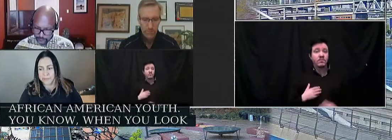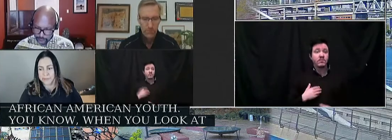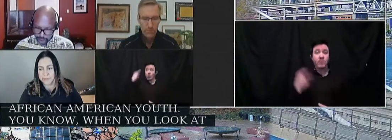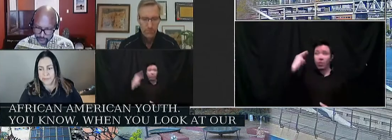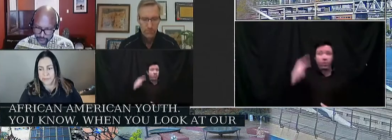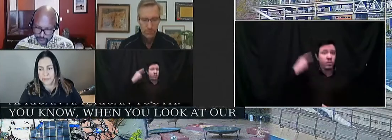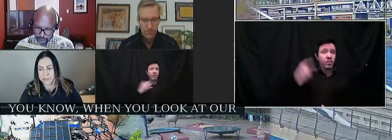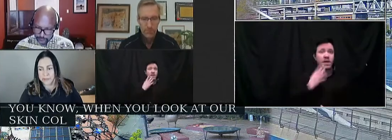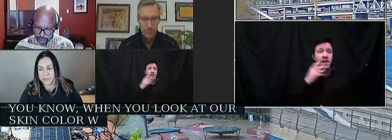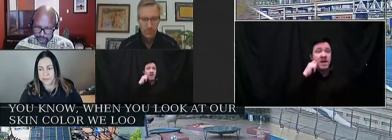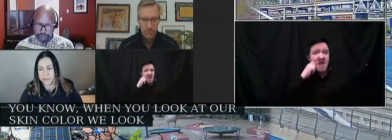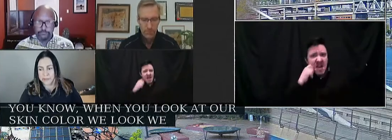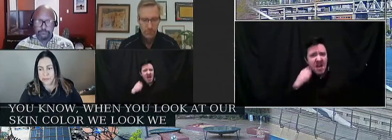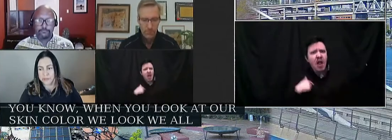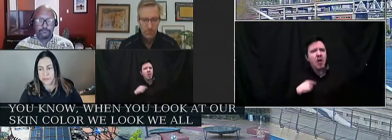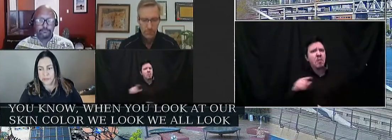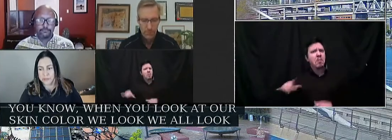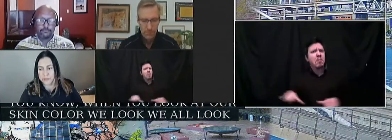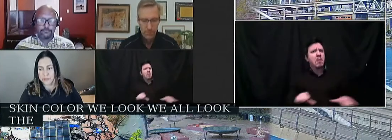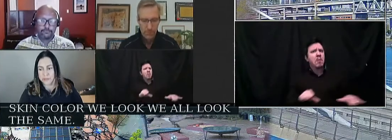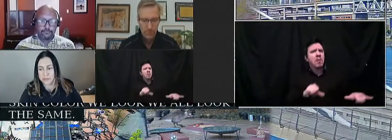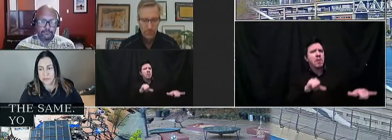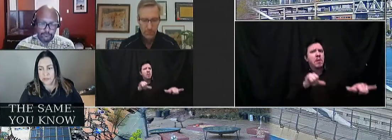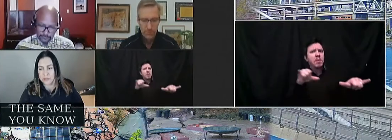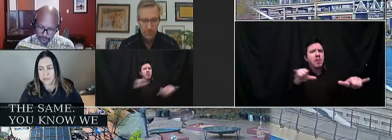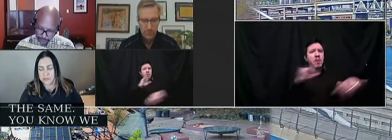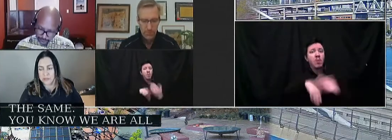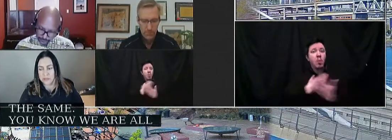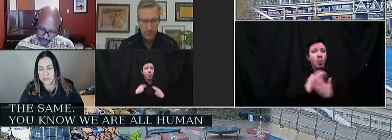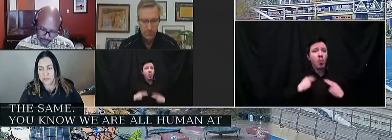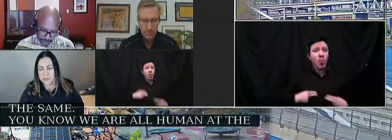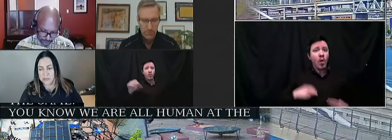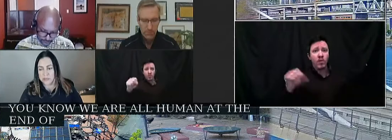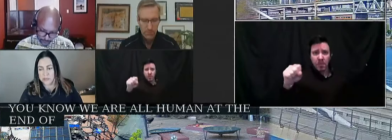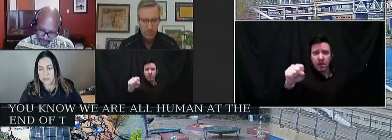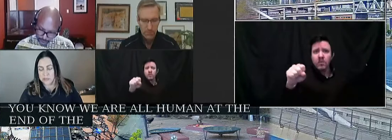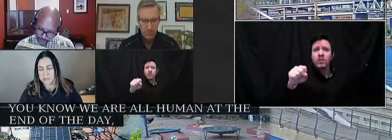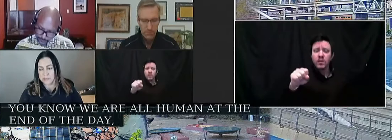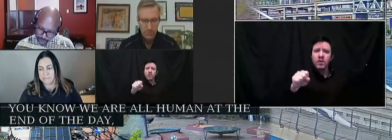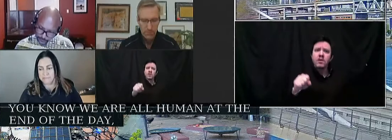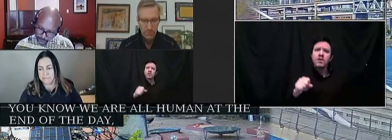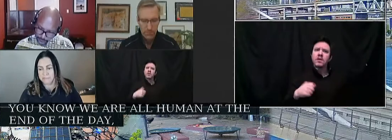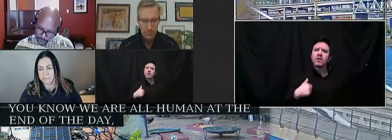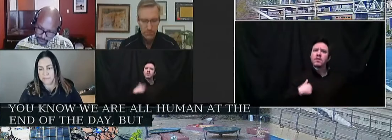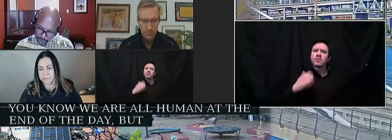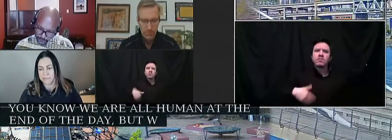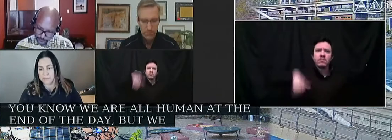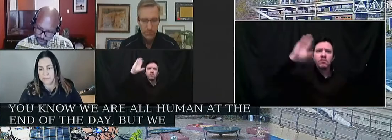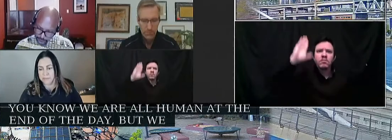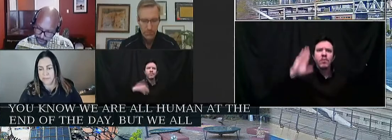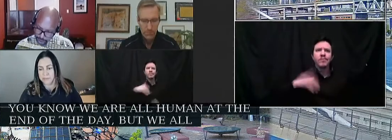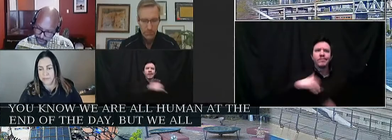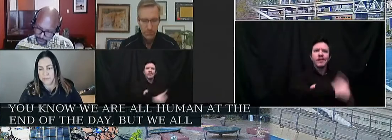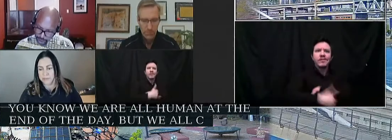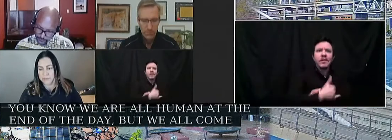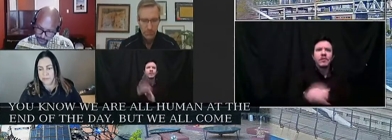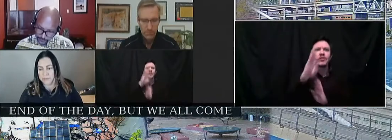all look the same. You know, we're all human at the end of the day, but we all come from different backgrounds and different